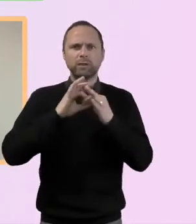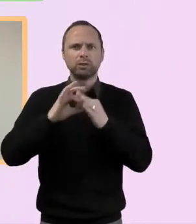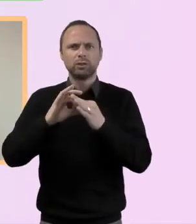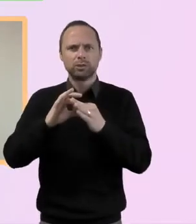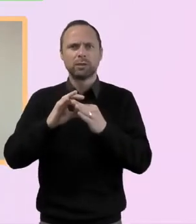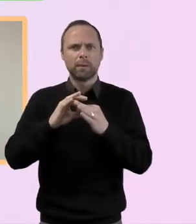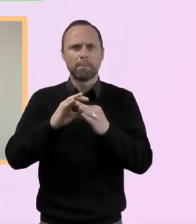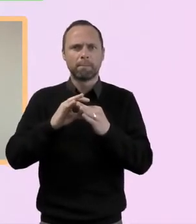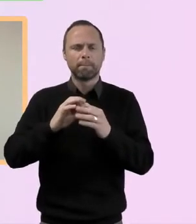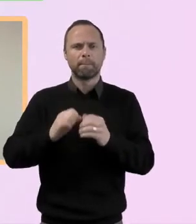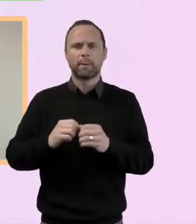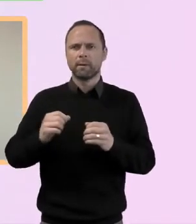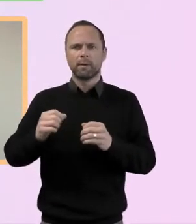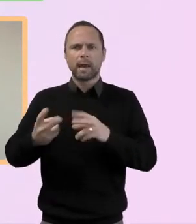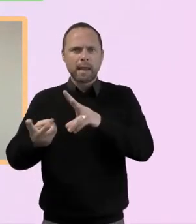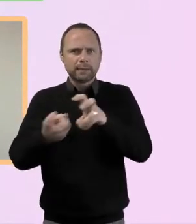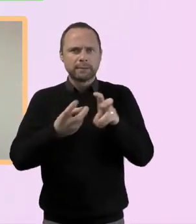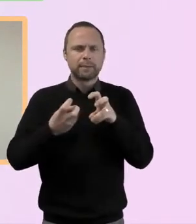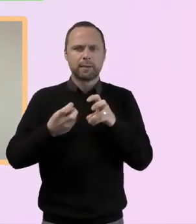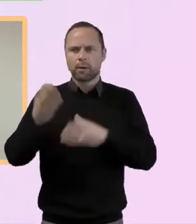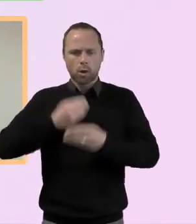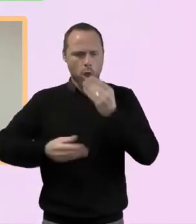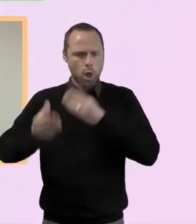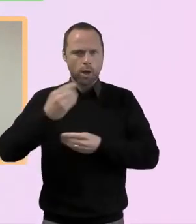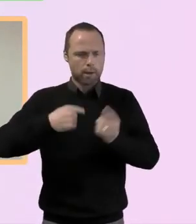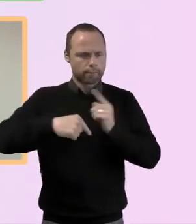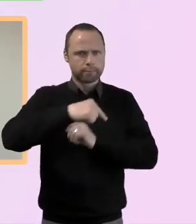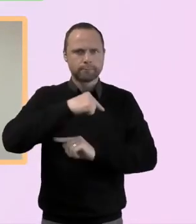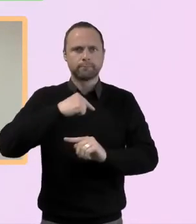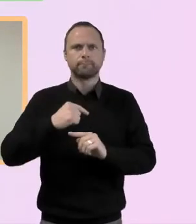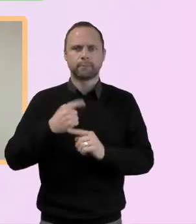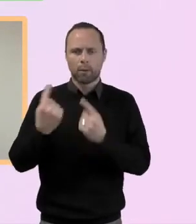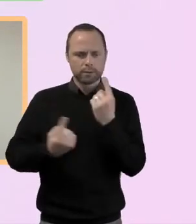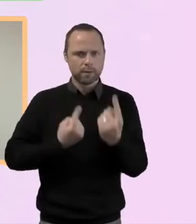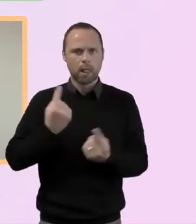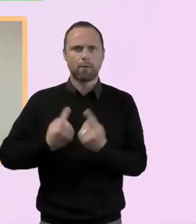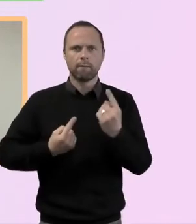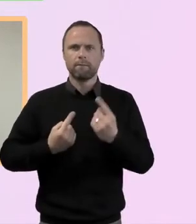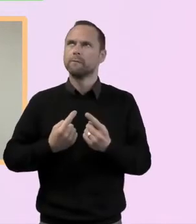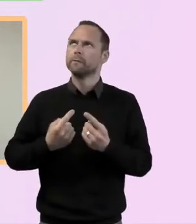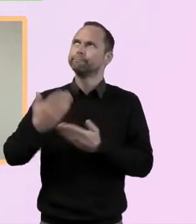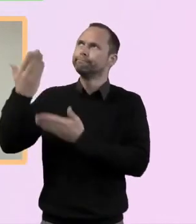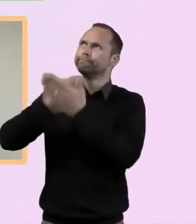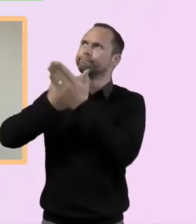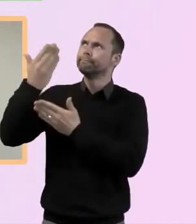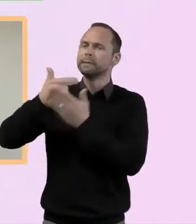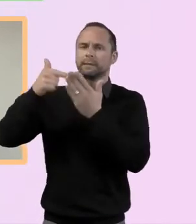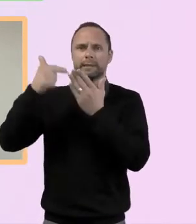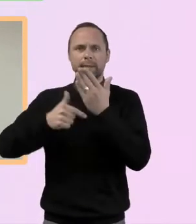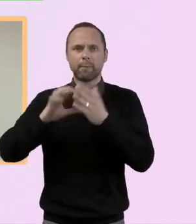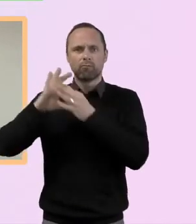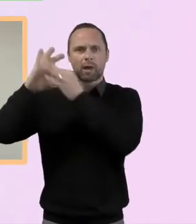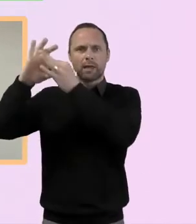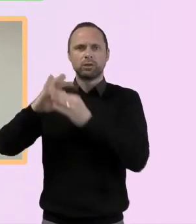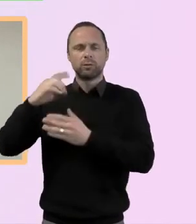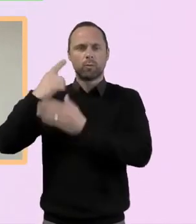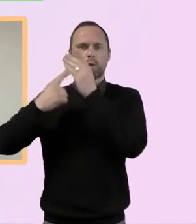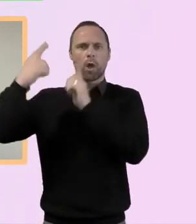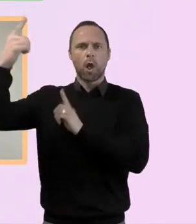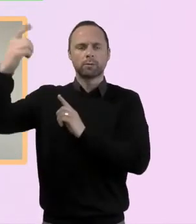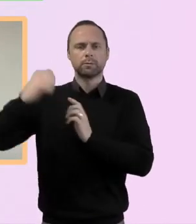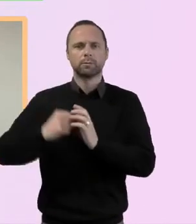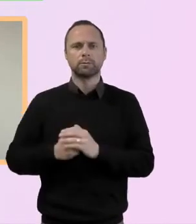the listening, the learning ourselves, the growing ourselves deeper with God, you know, actually the